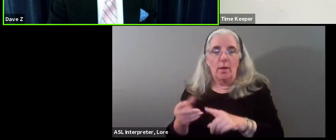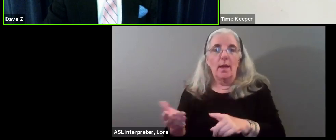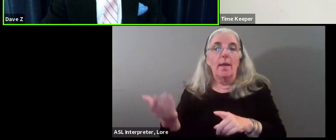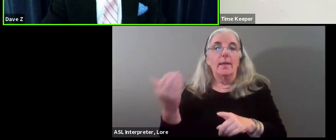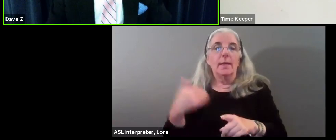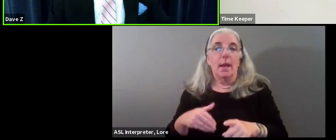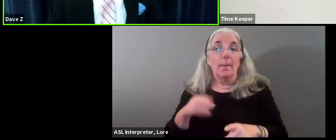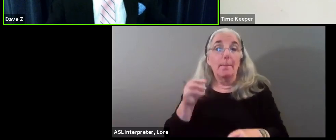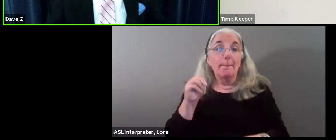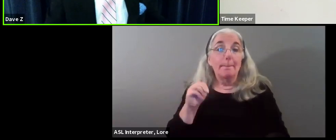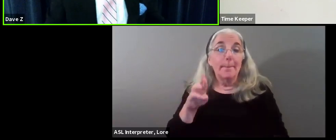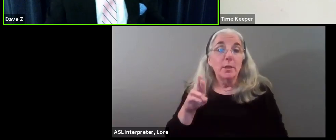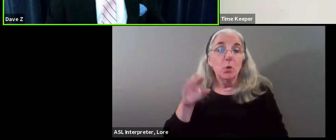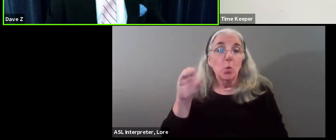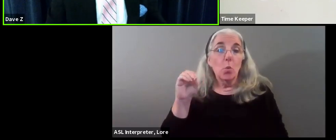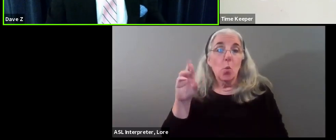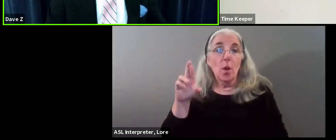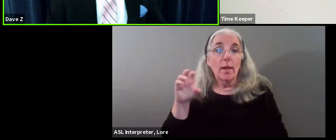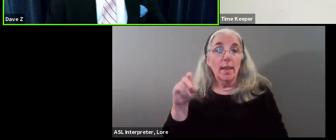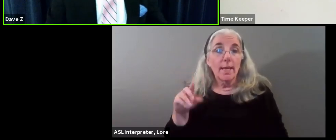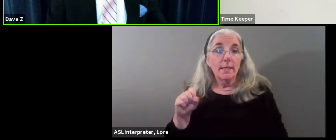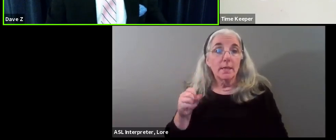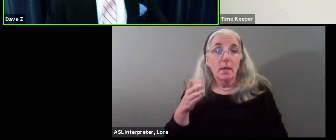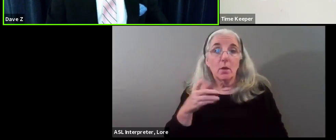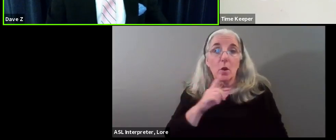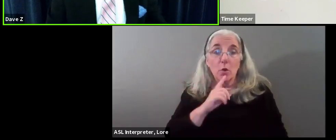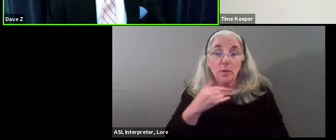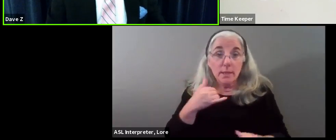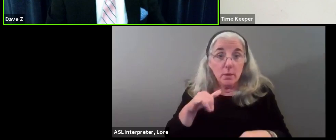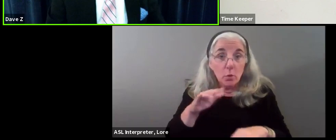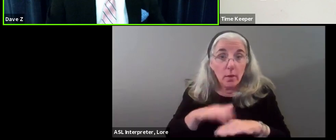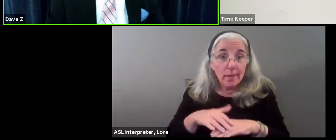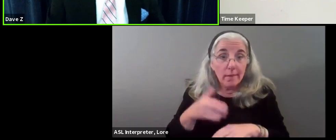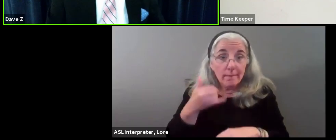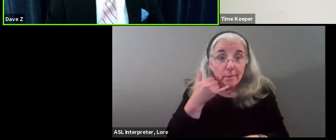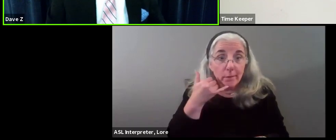Mr. Orleans, I know you joined us by phone before. Are you still there, sir?